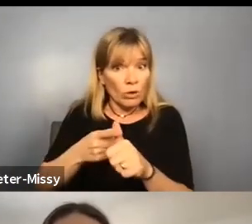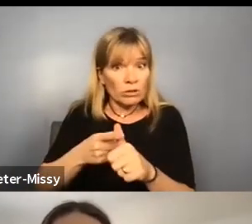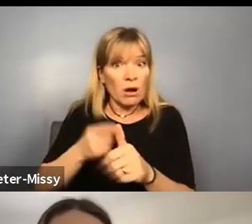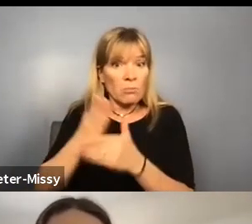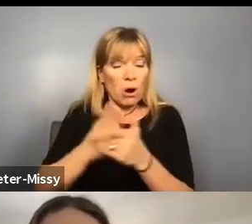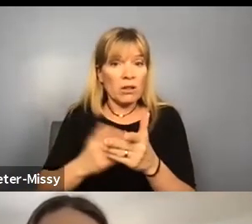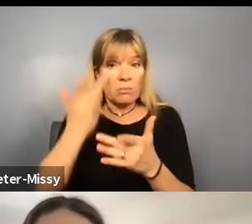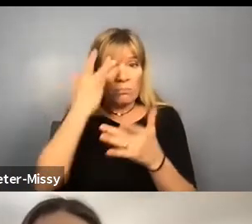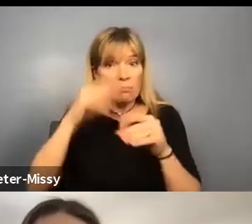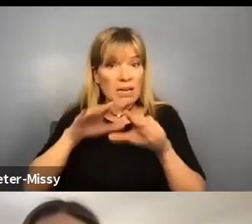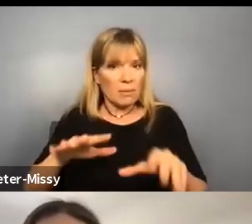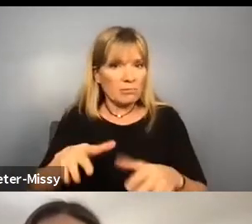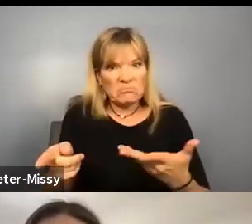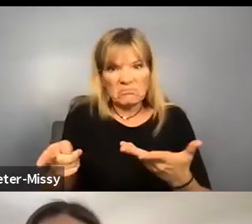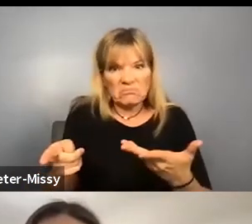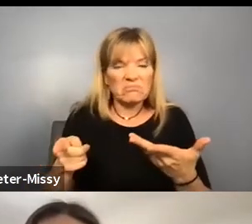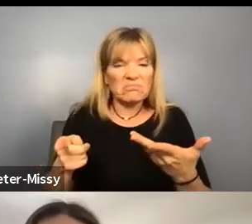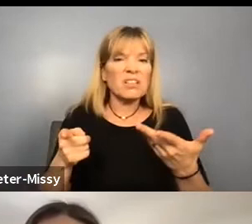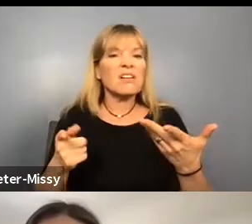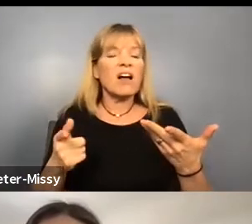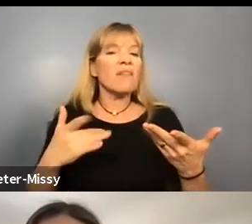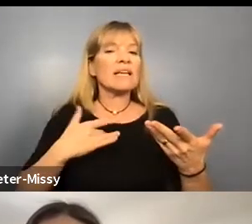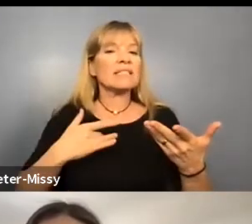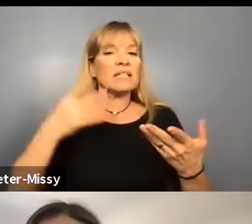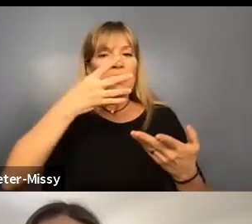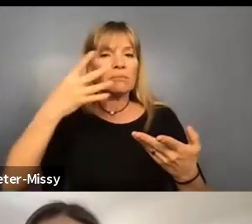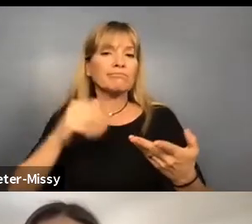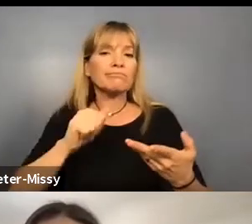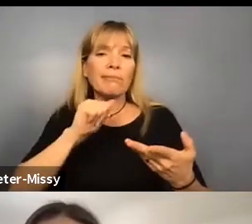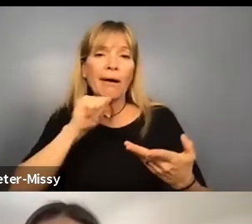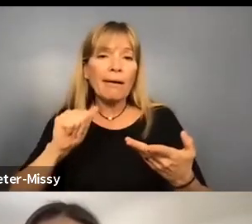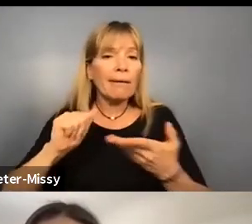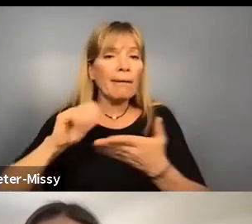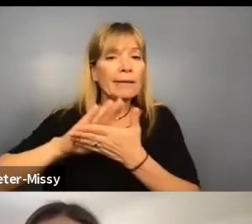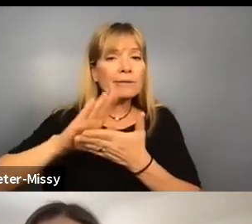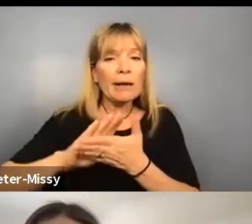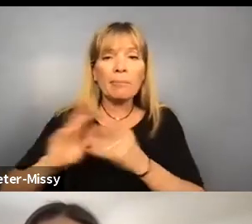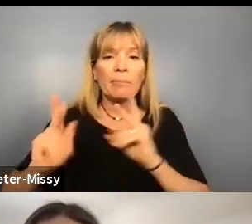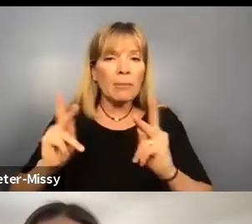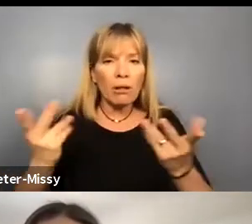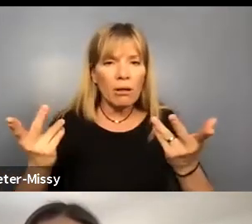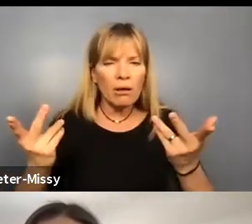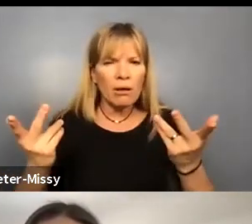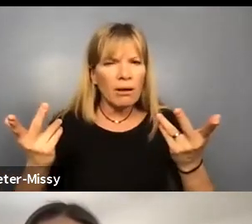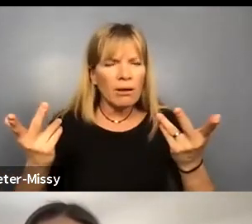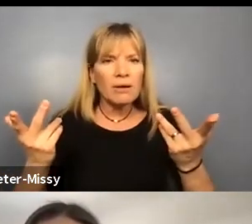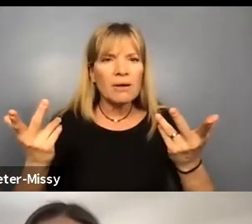they're usually immigrant, uneducated people. So, you know,